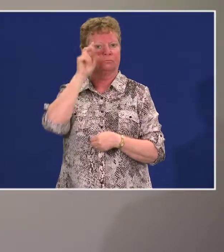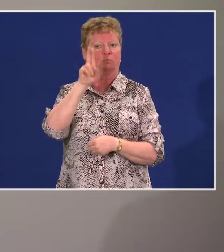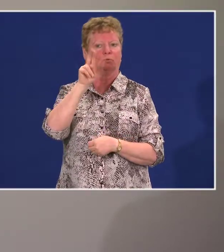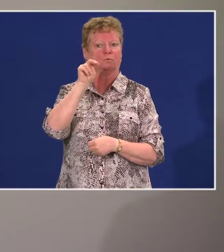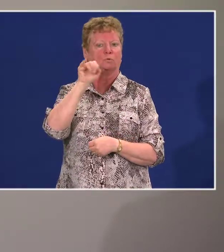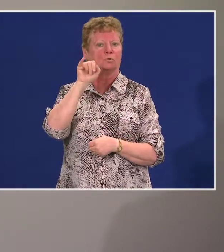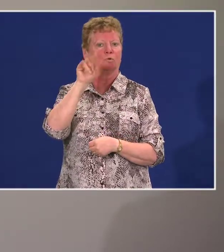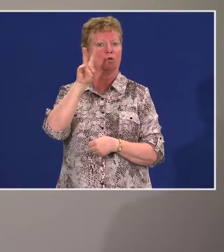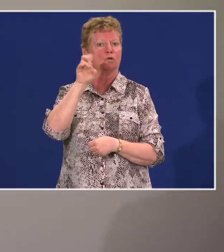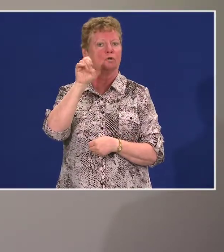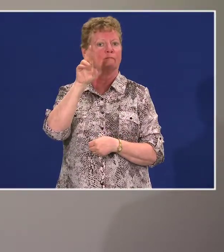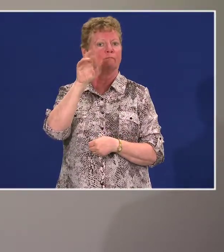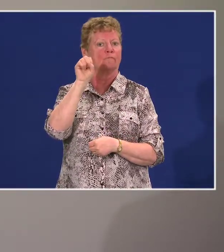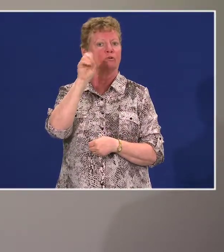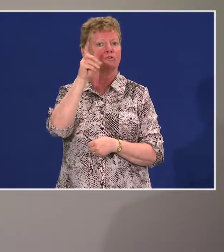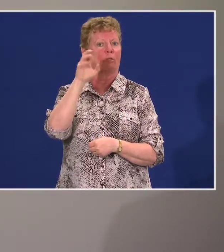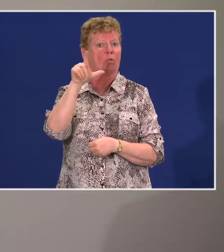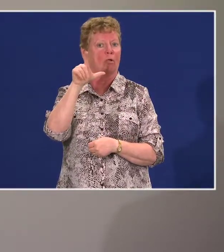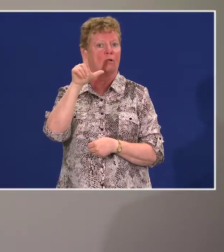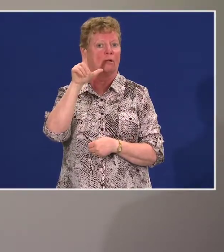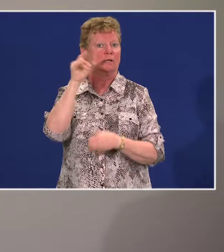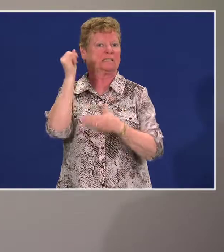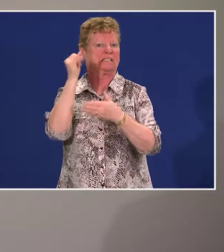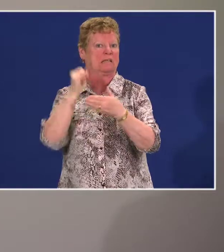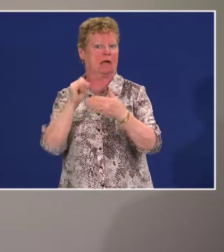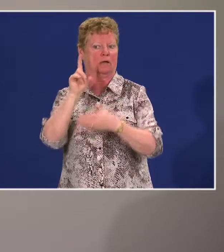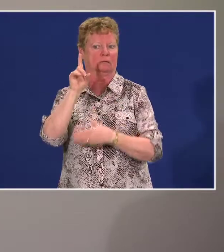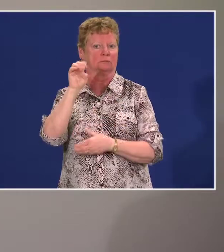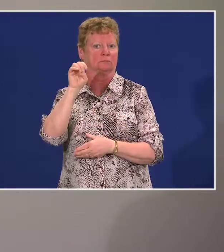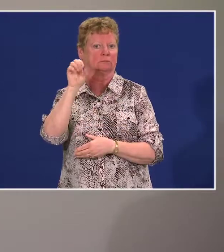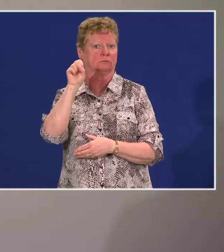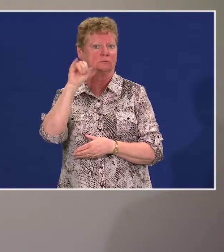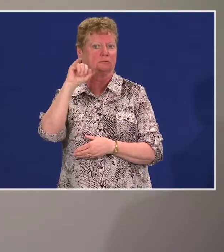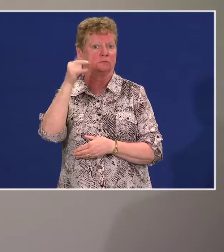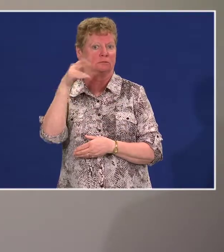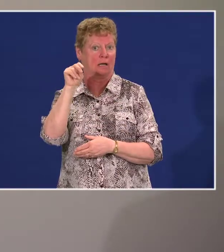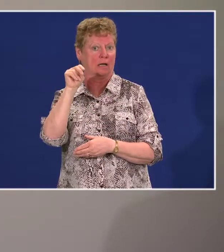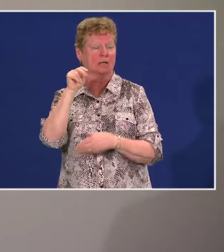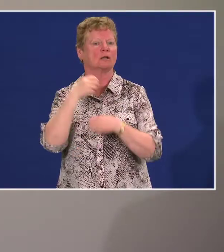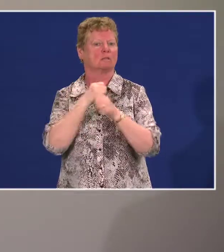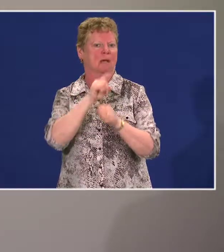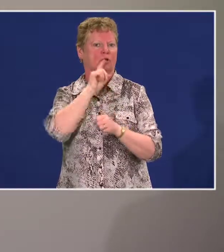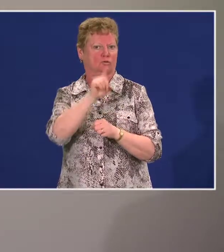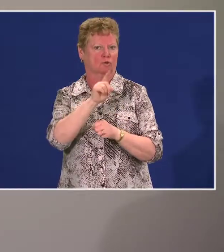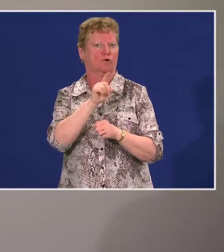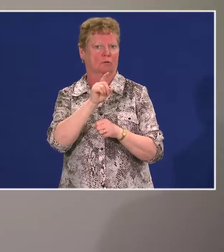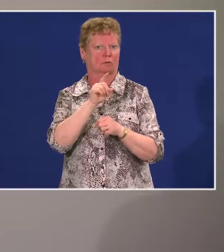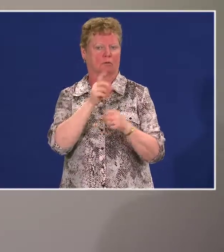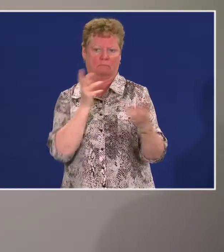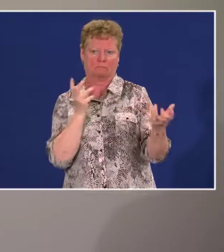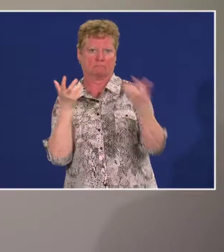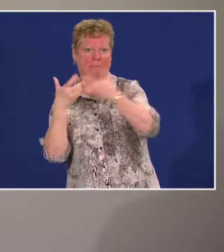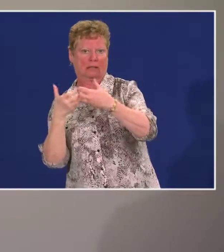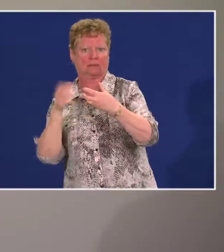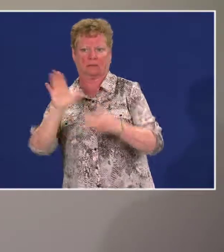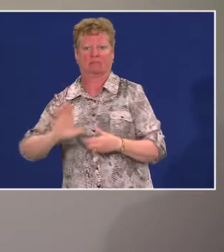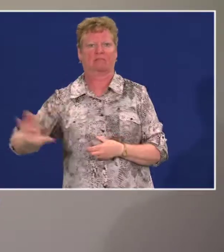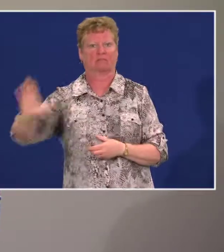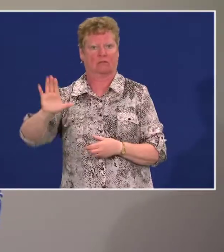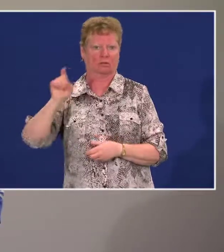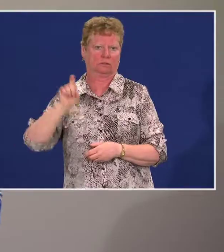design and to ensure that we're creating in a way that will meet the needs of everyone.